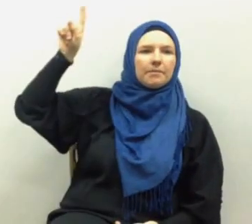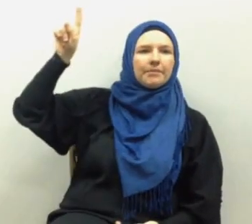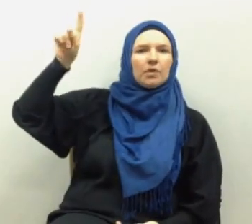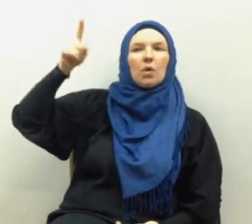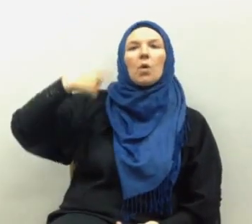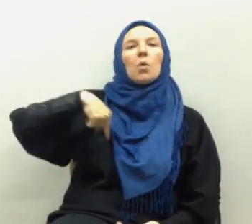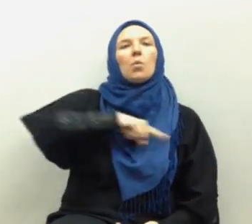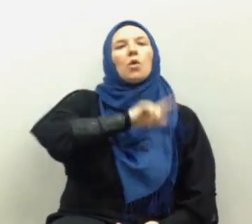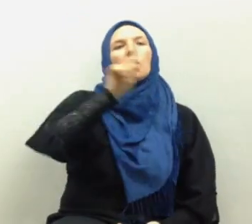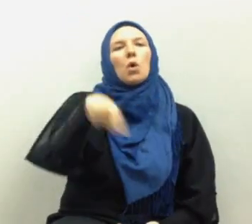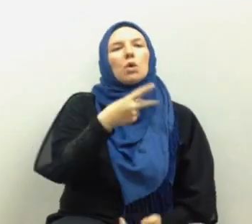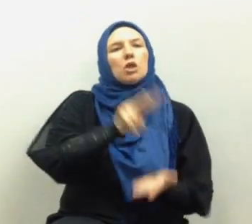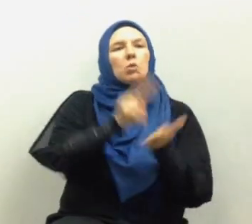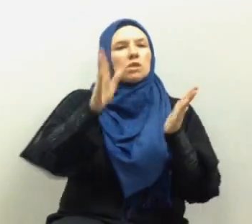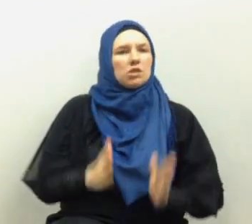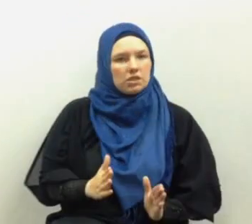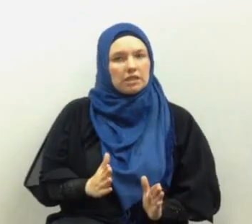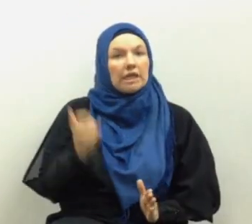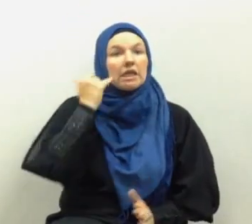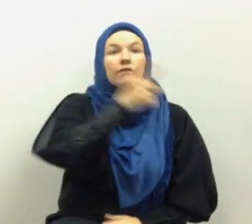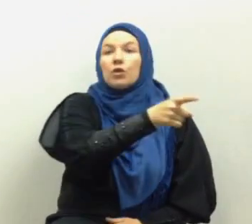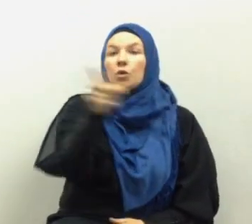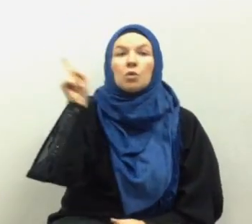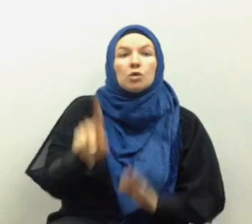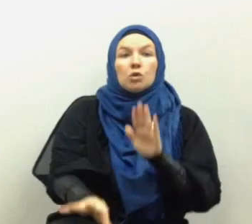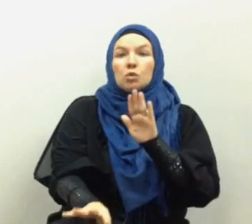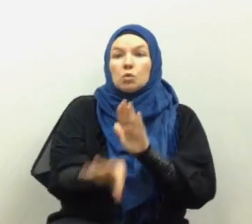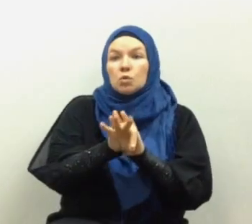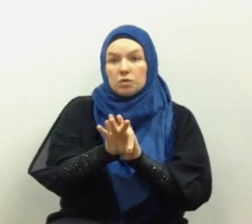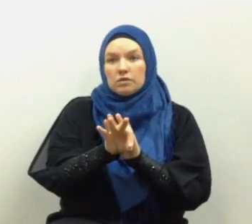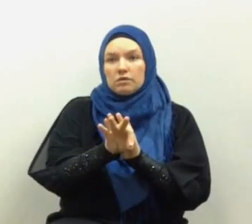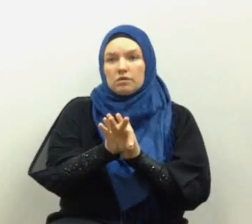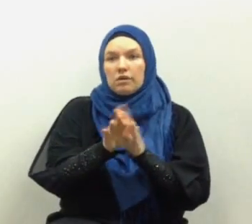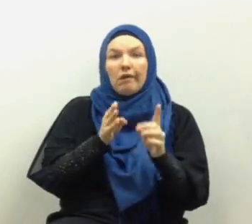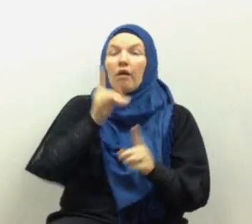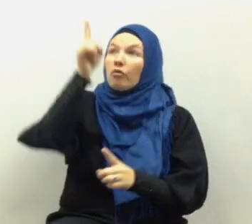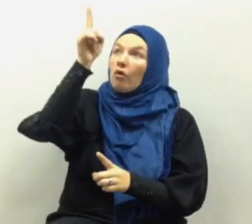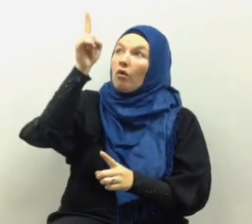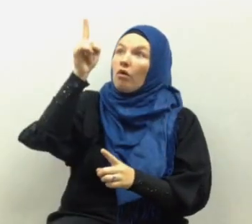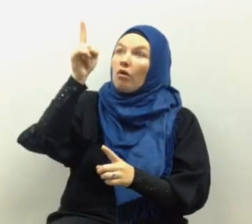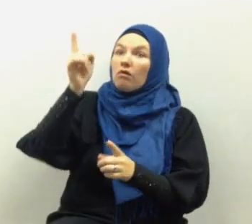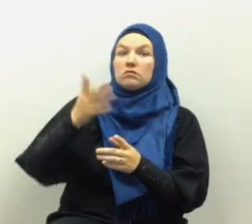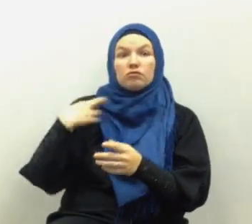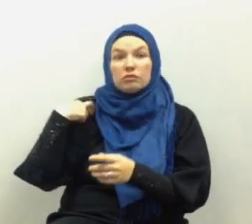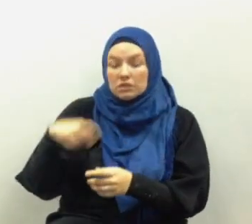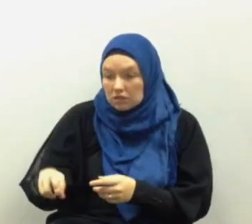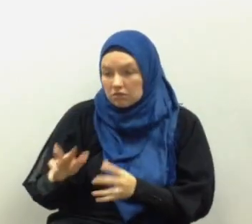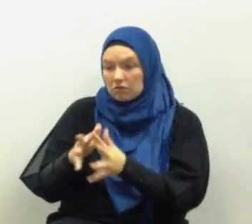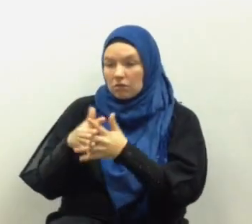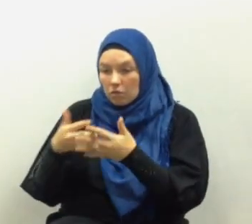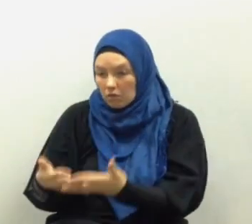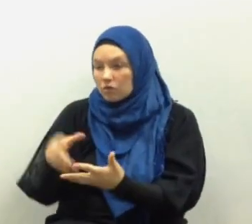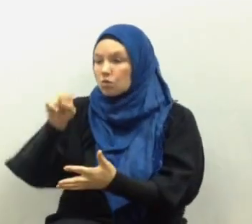we are the only losers in this process if we choose deliberately not to learn our